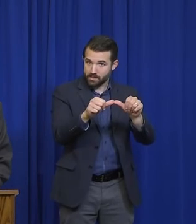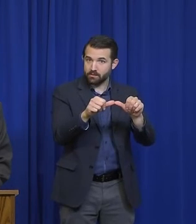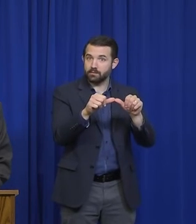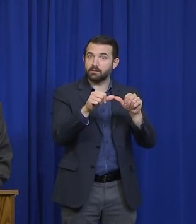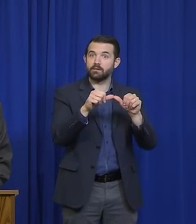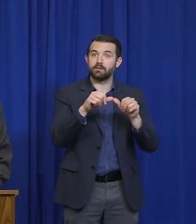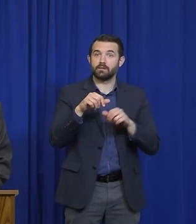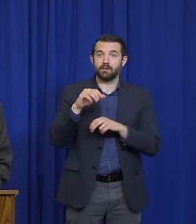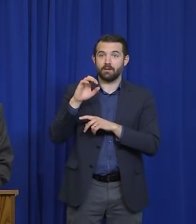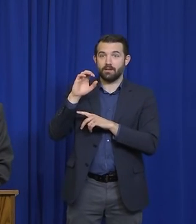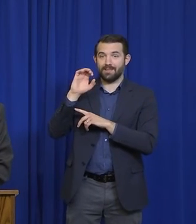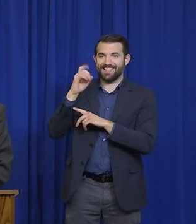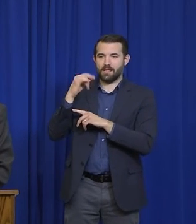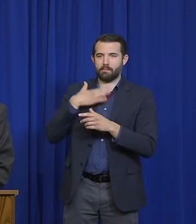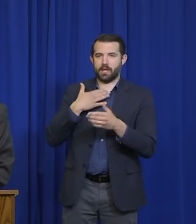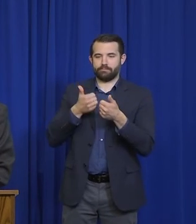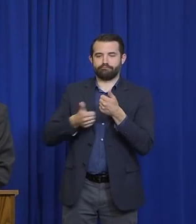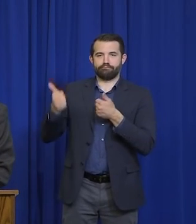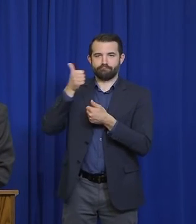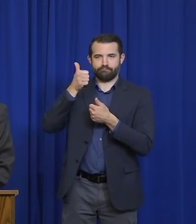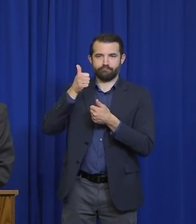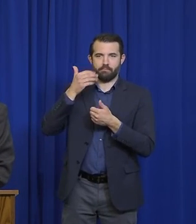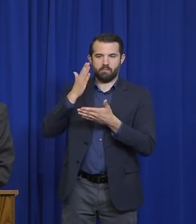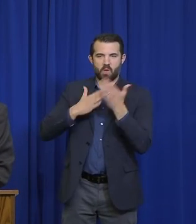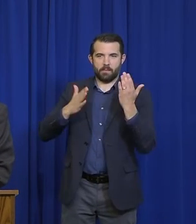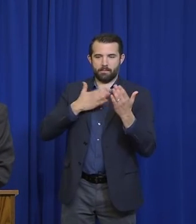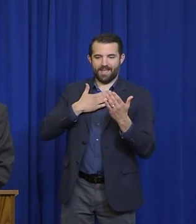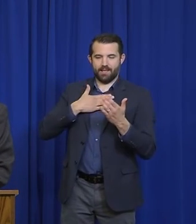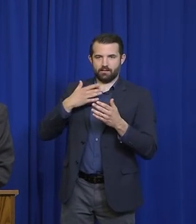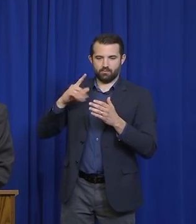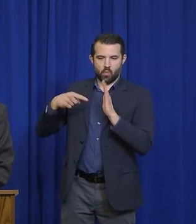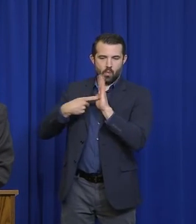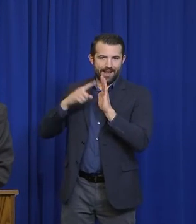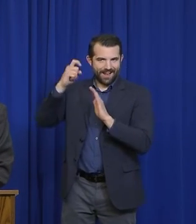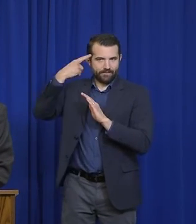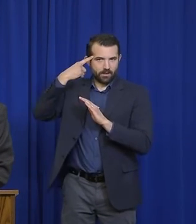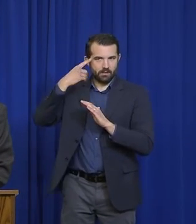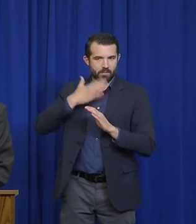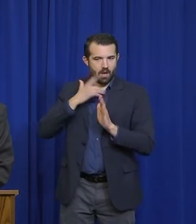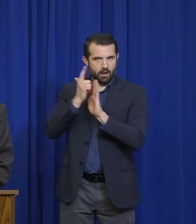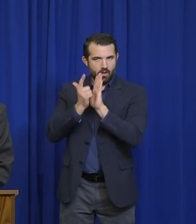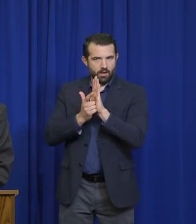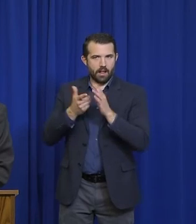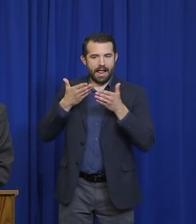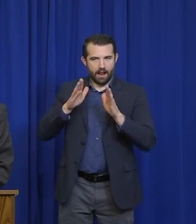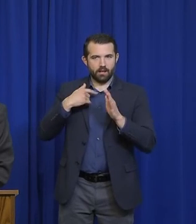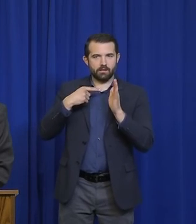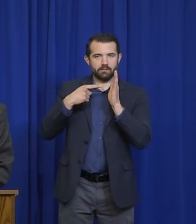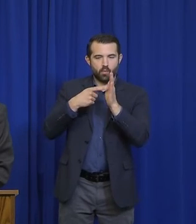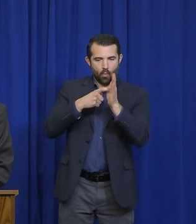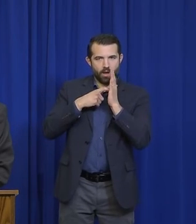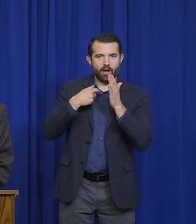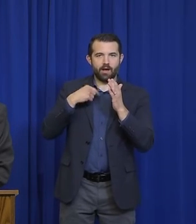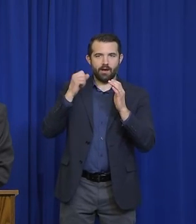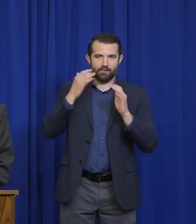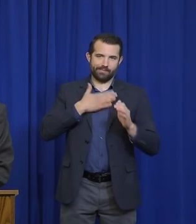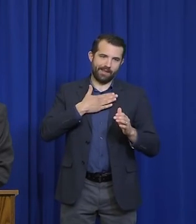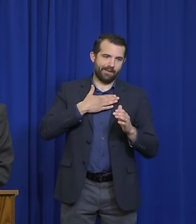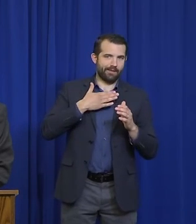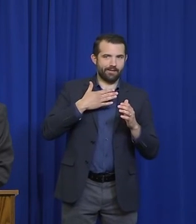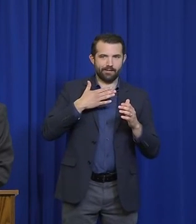government. That's what the statute, the laws allow and require. And week-to-week,